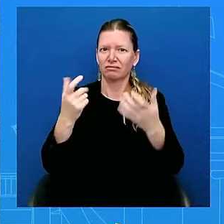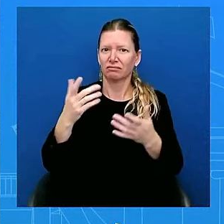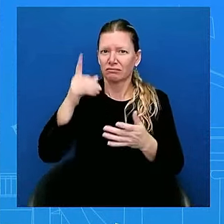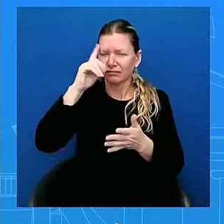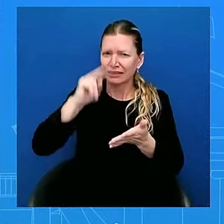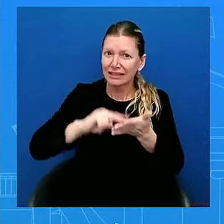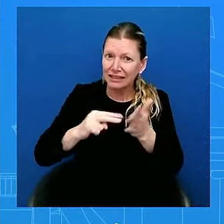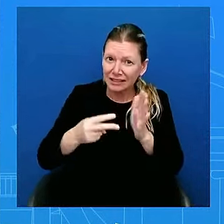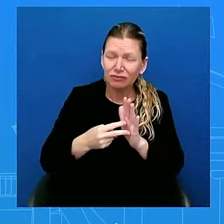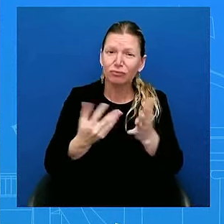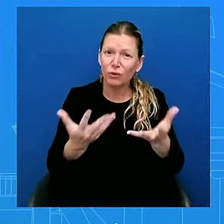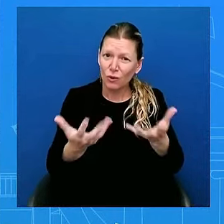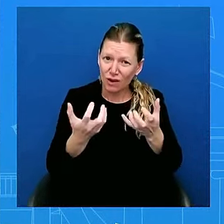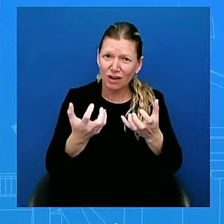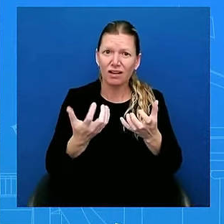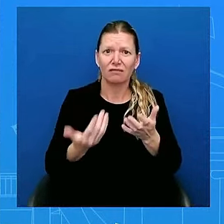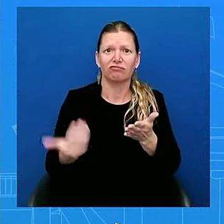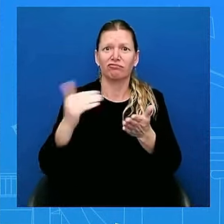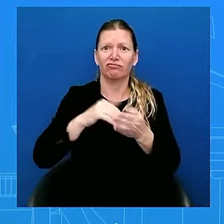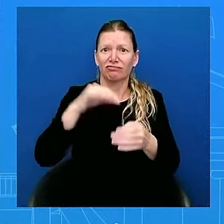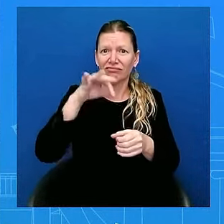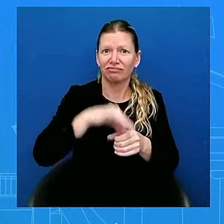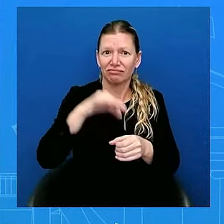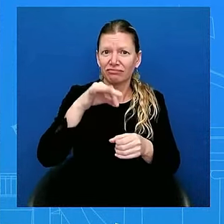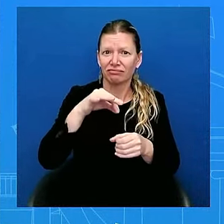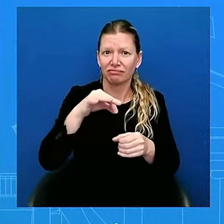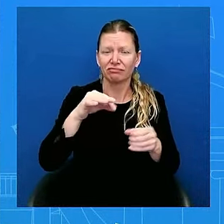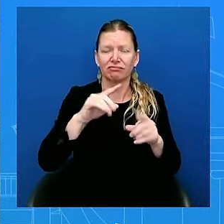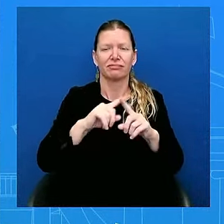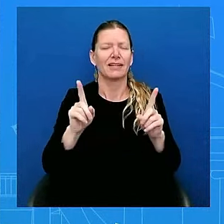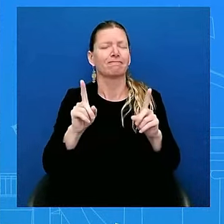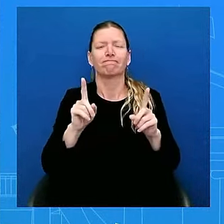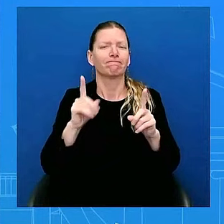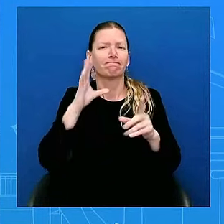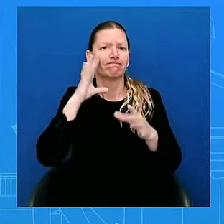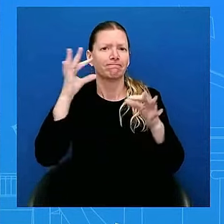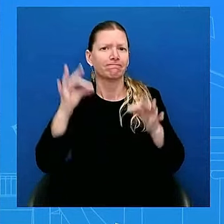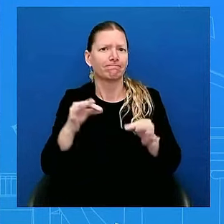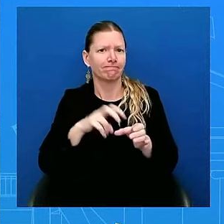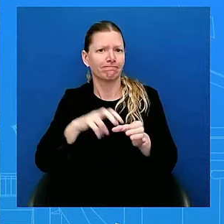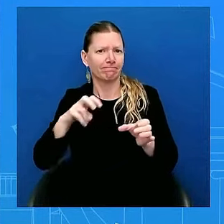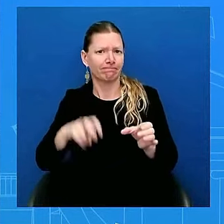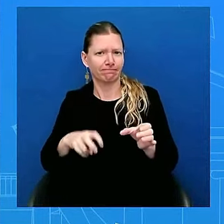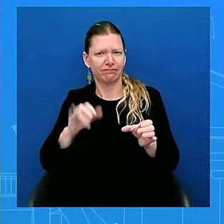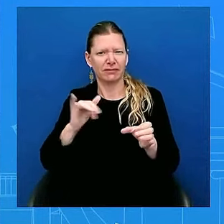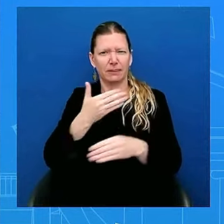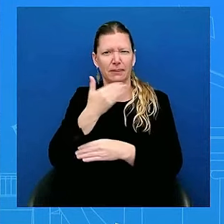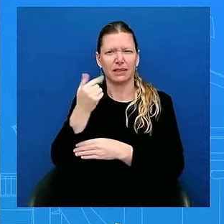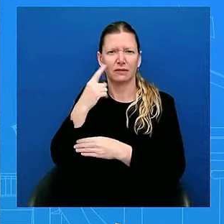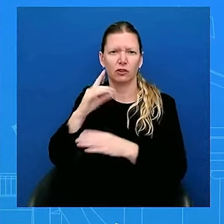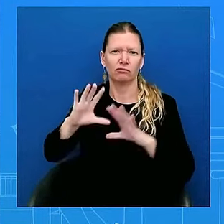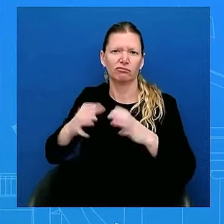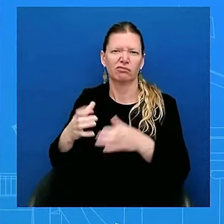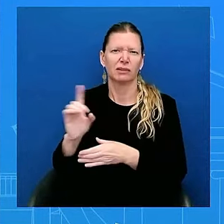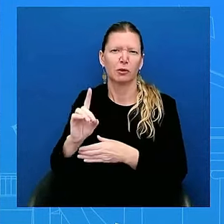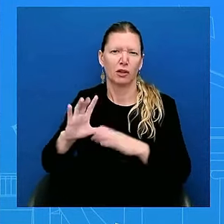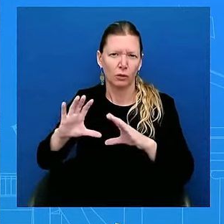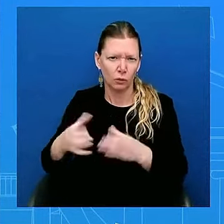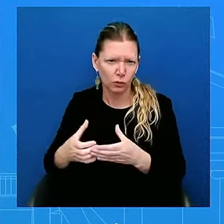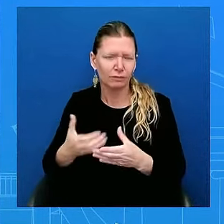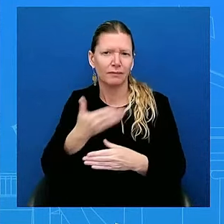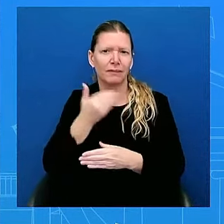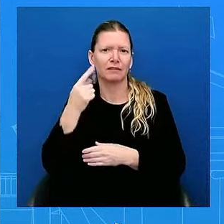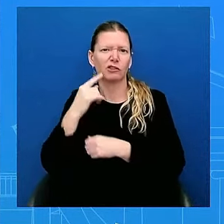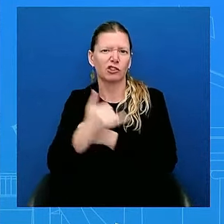for me to stand down and to focus solely on fulfilling my duties as President for the remainder of my term.